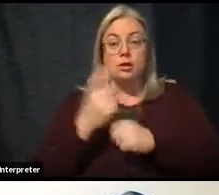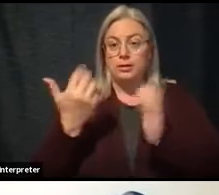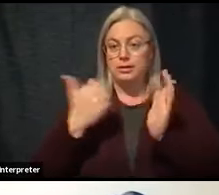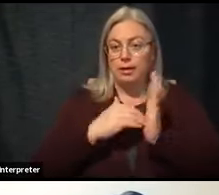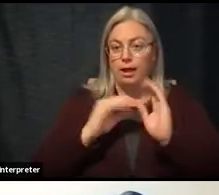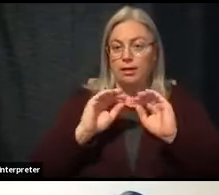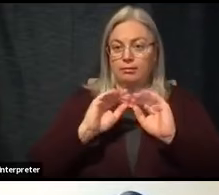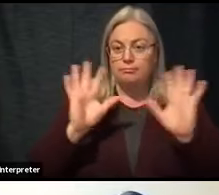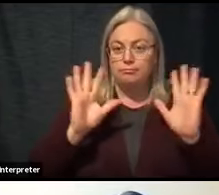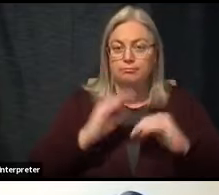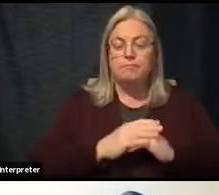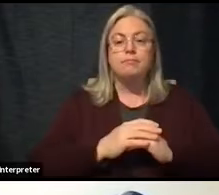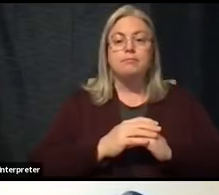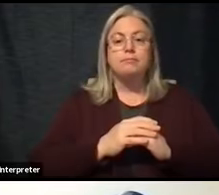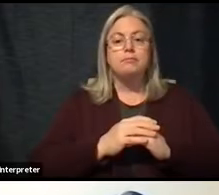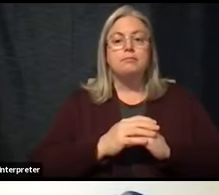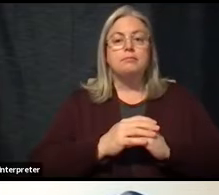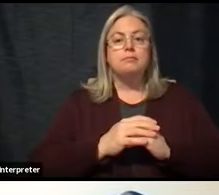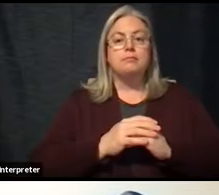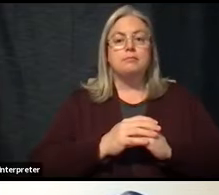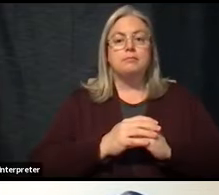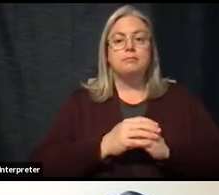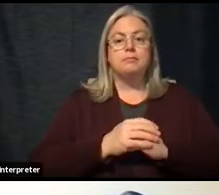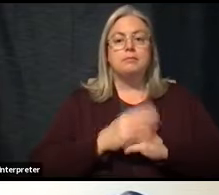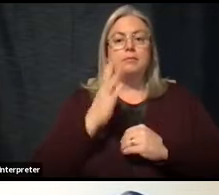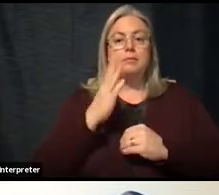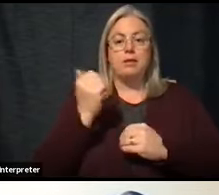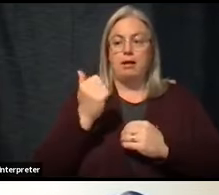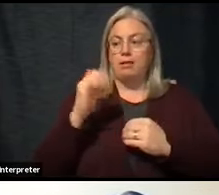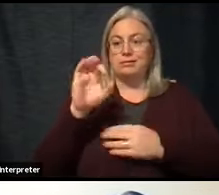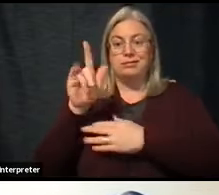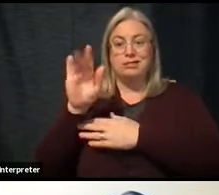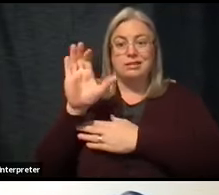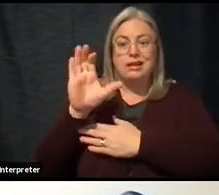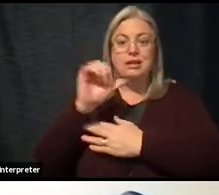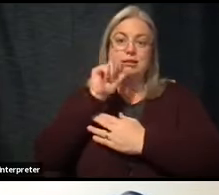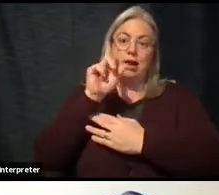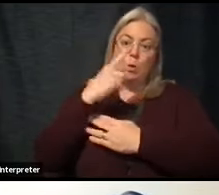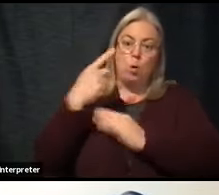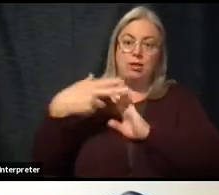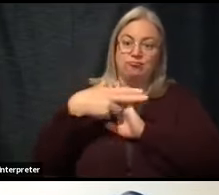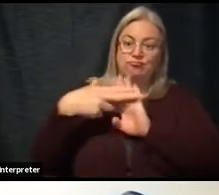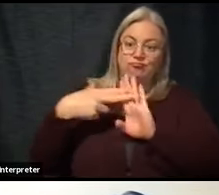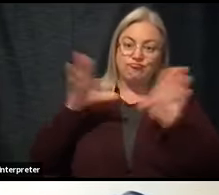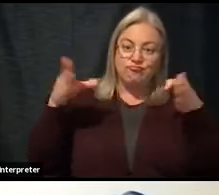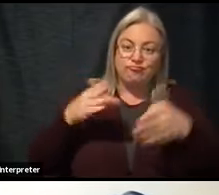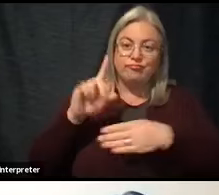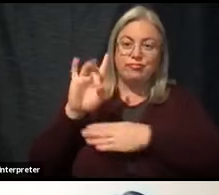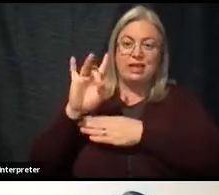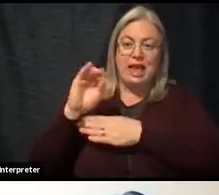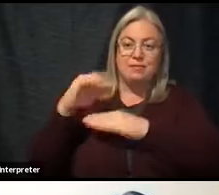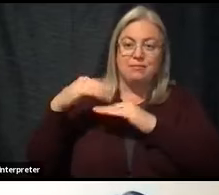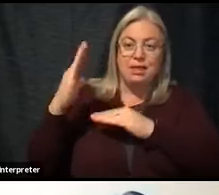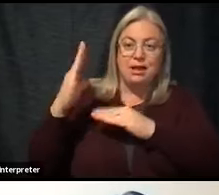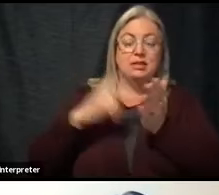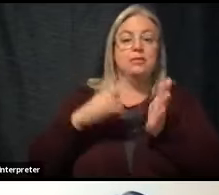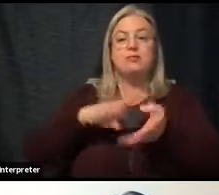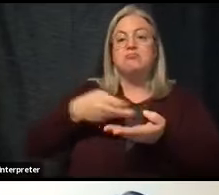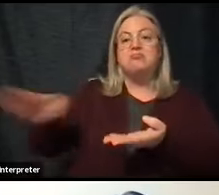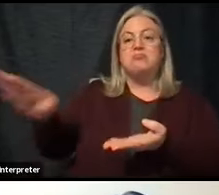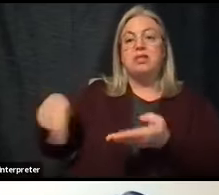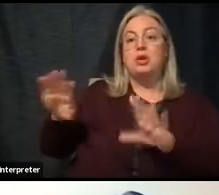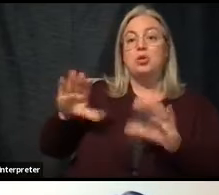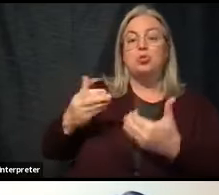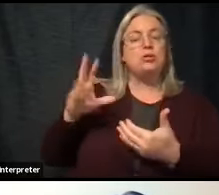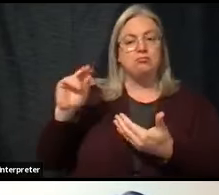just because we are not having a clinic that focuses on the 80-plus, does not mean that we are not vaccinating in that group. So, if you